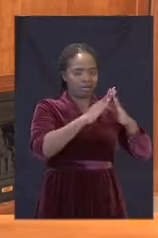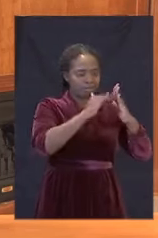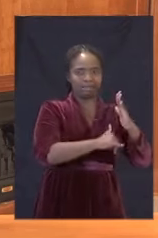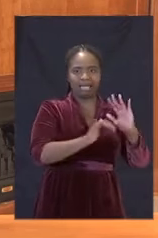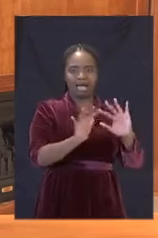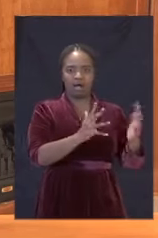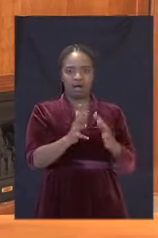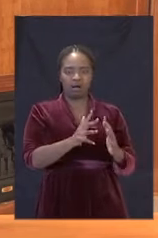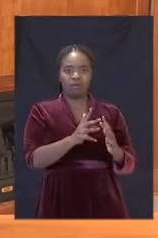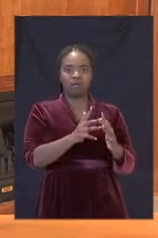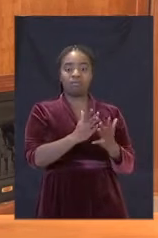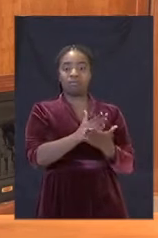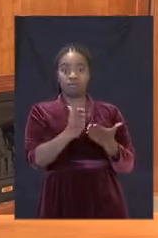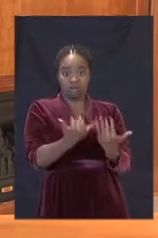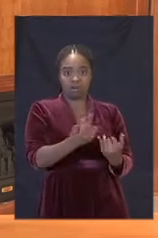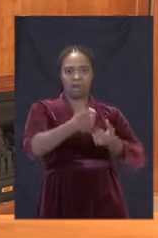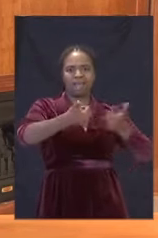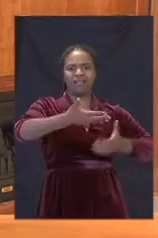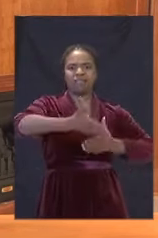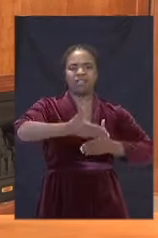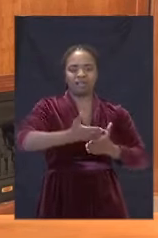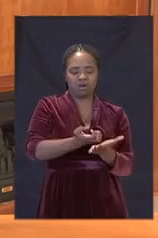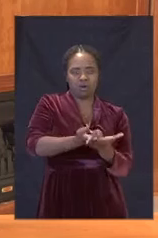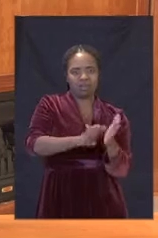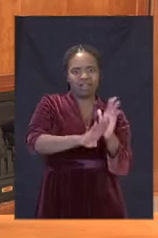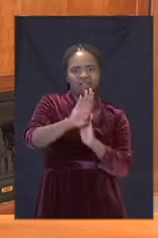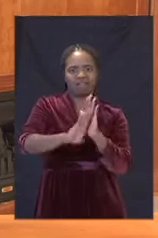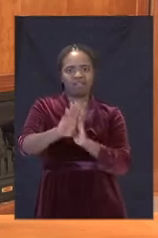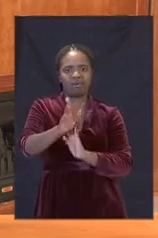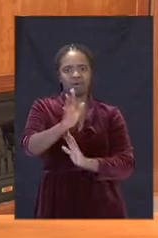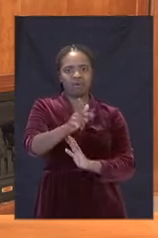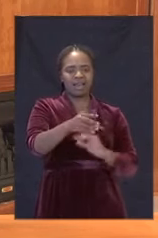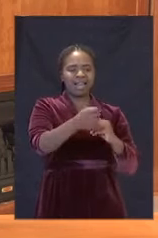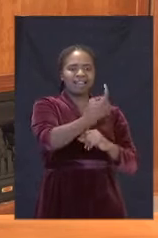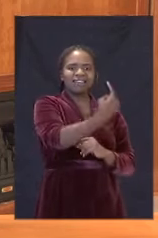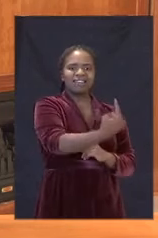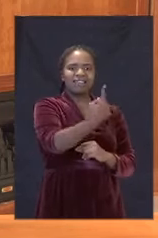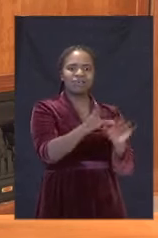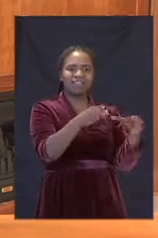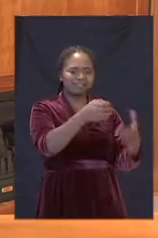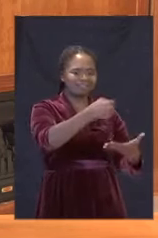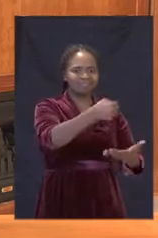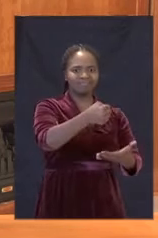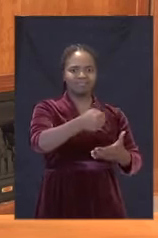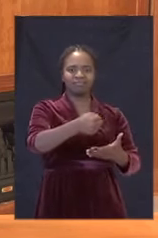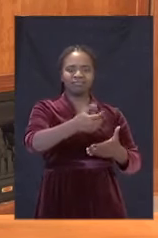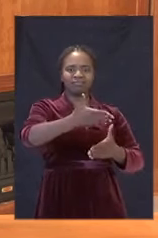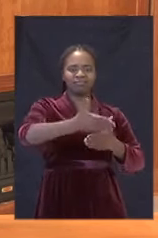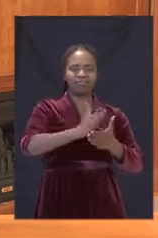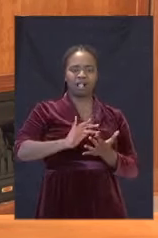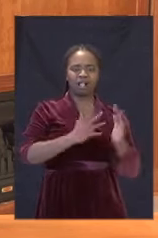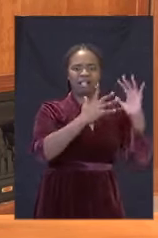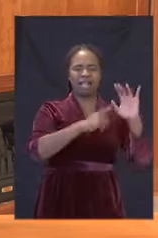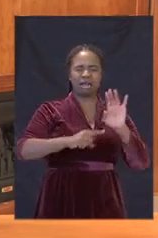shuttered economy, as well as assisting individuals and businesses whose livelihoods have been